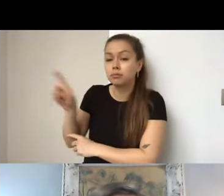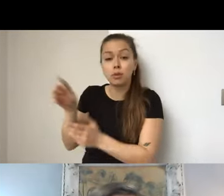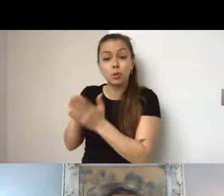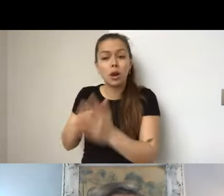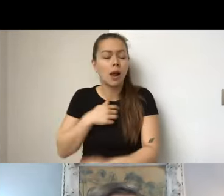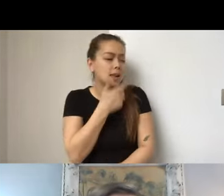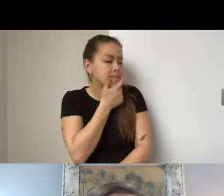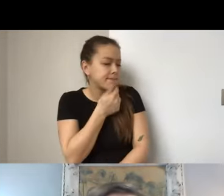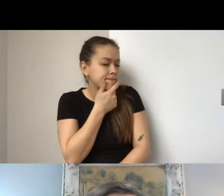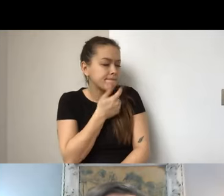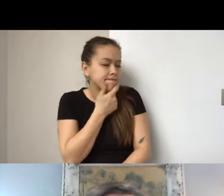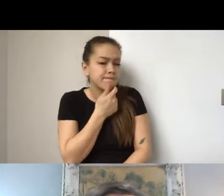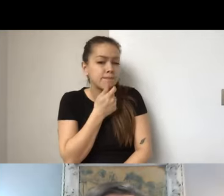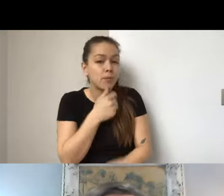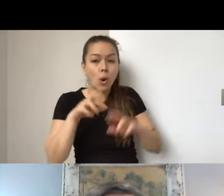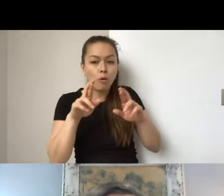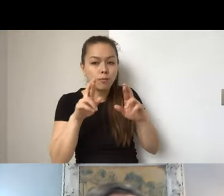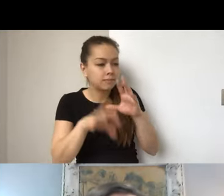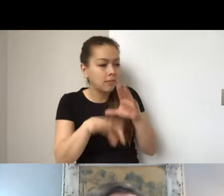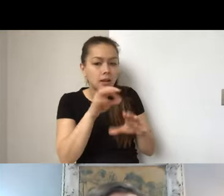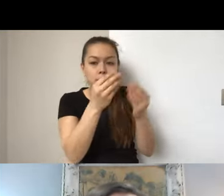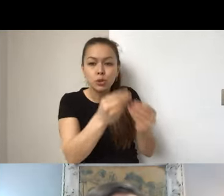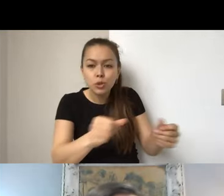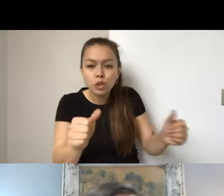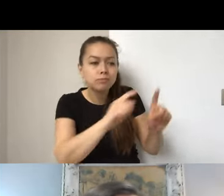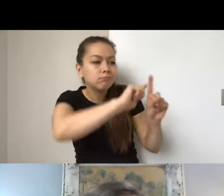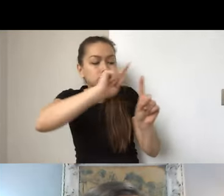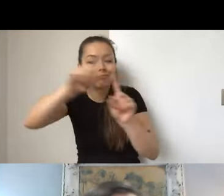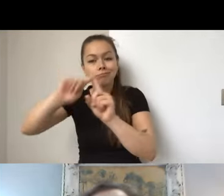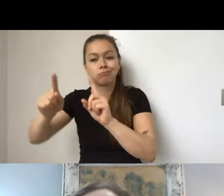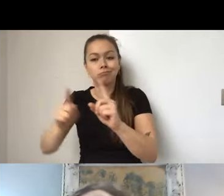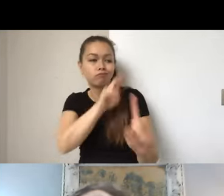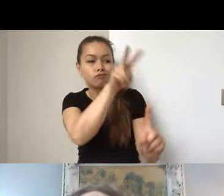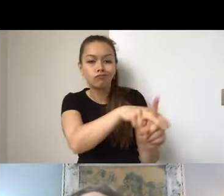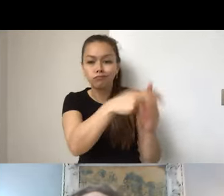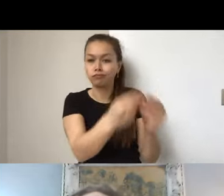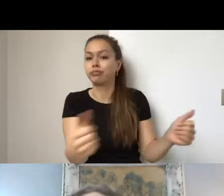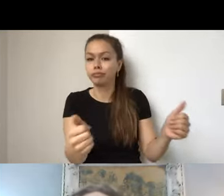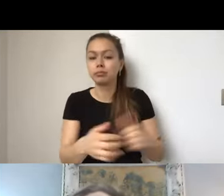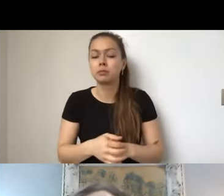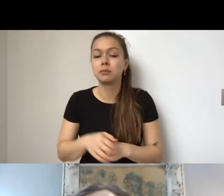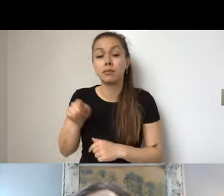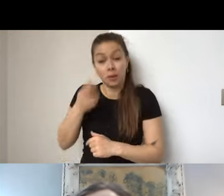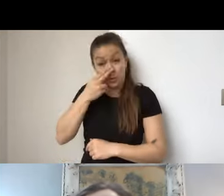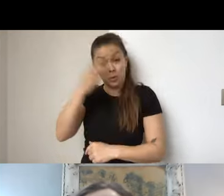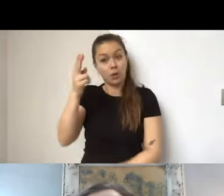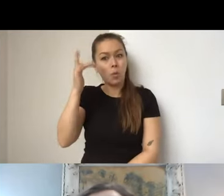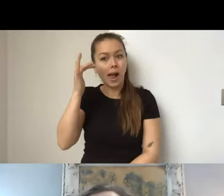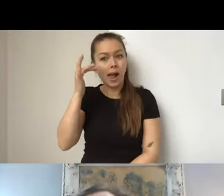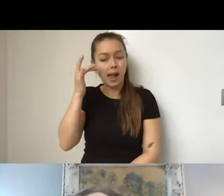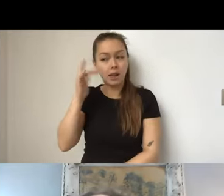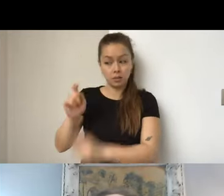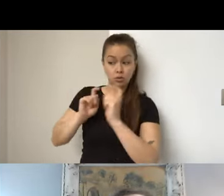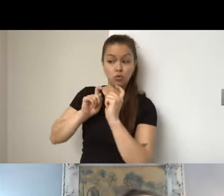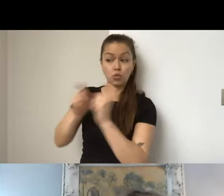some prototypes and solutions for your organization. This is unique because it's an exploratory grant that